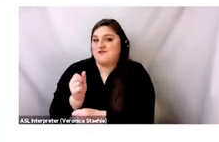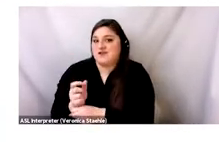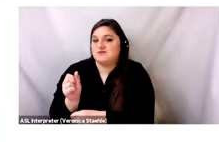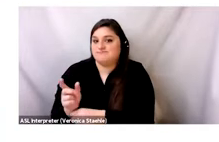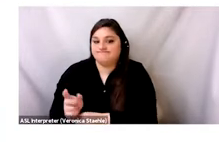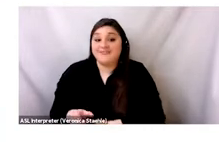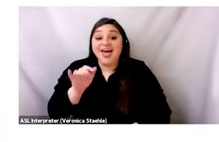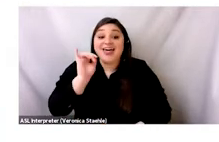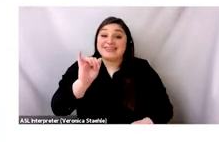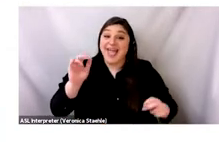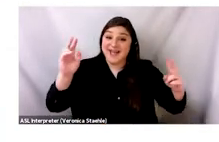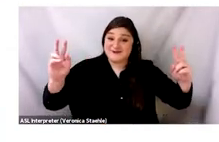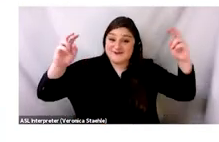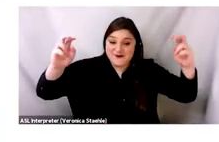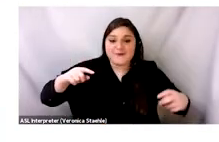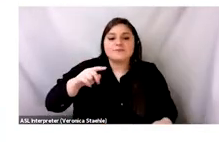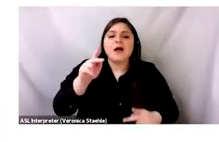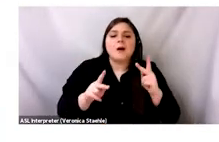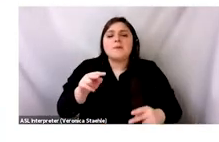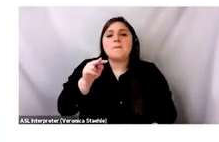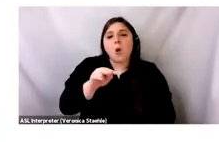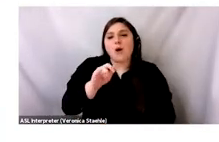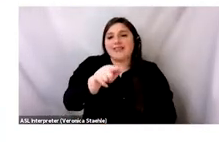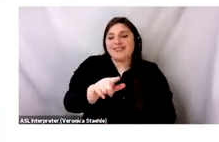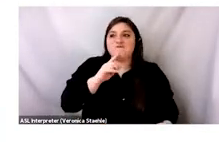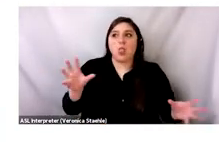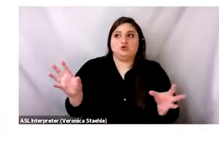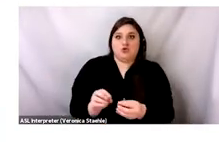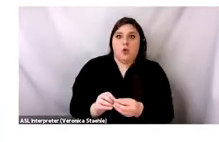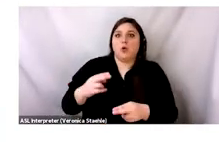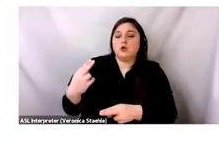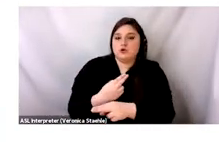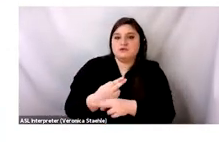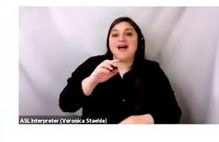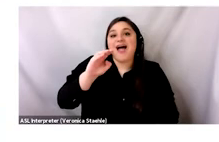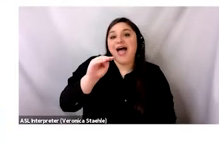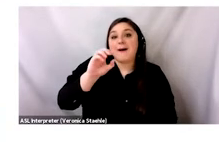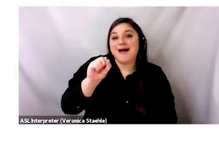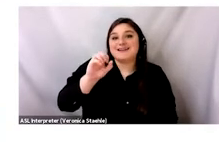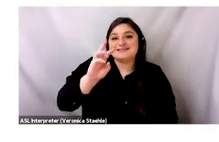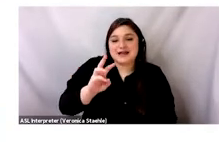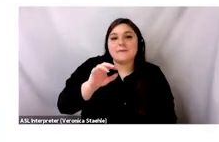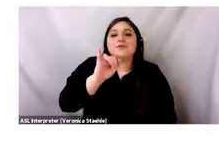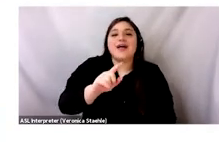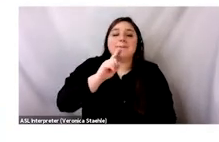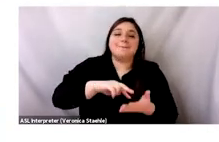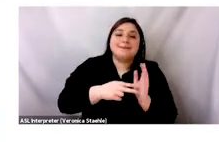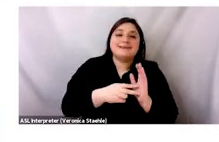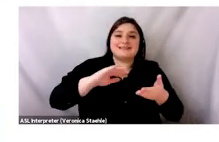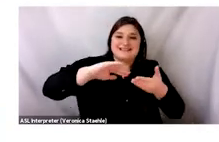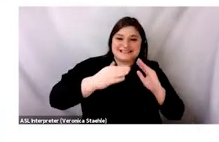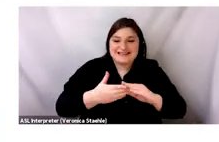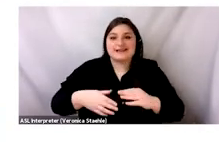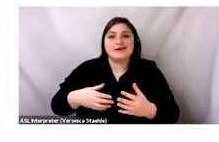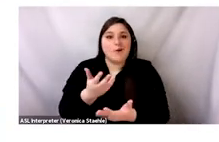because the statement is derived from EPA reports looking at MSW generation in total. MSW stands for municipal solid